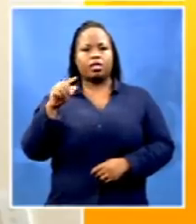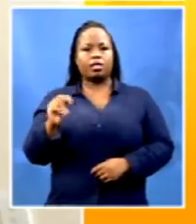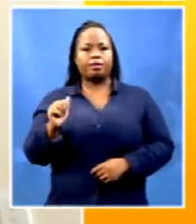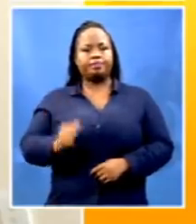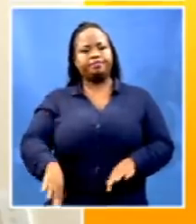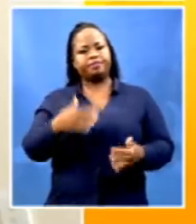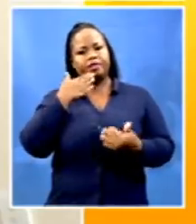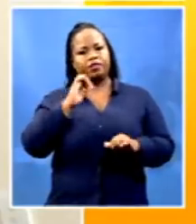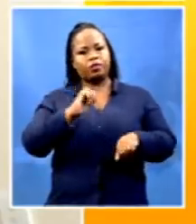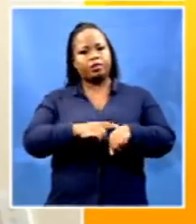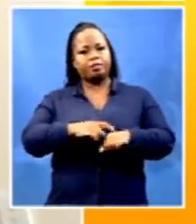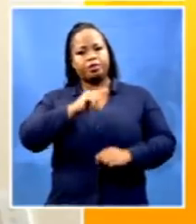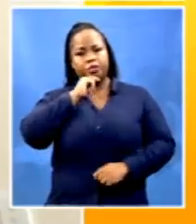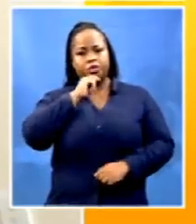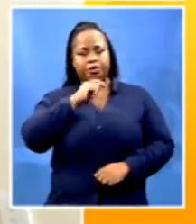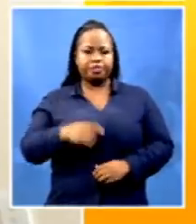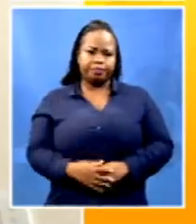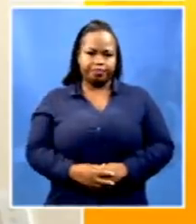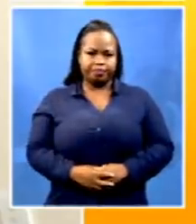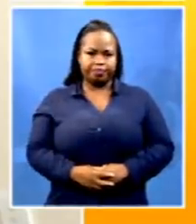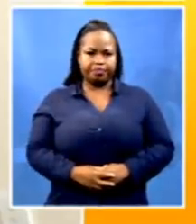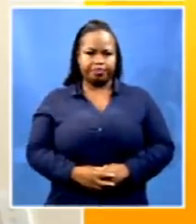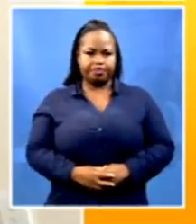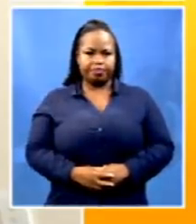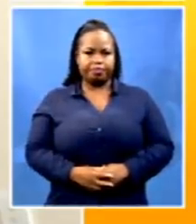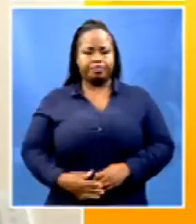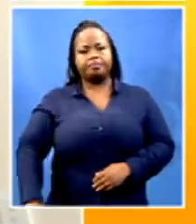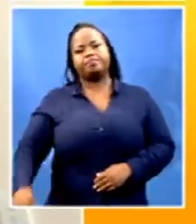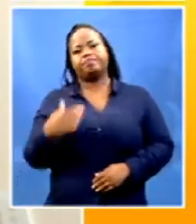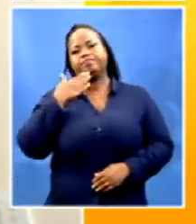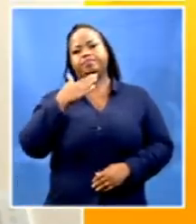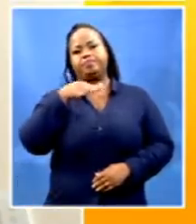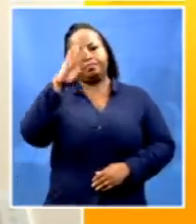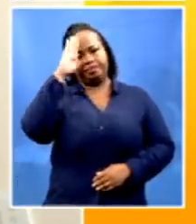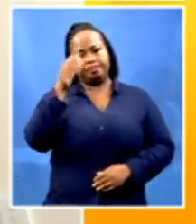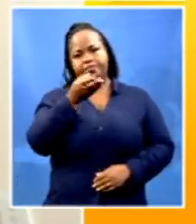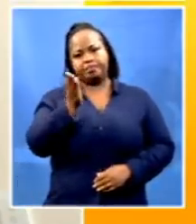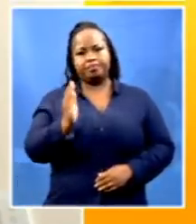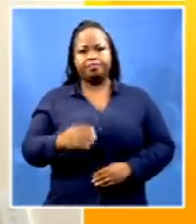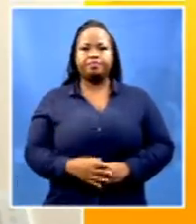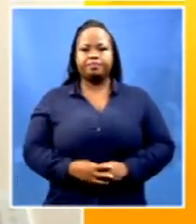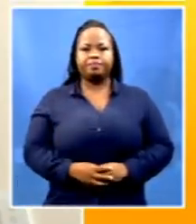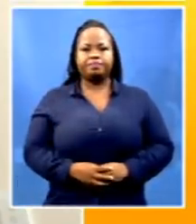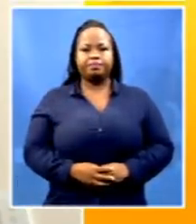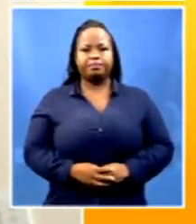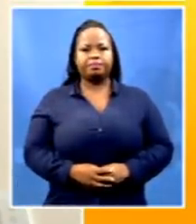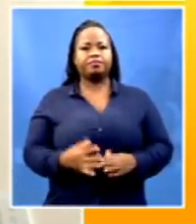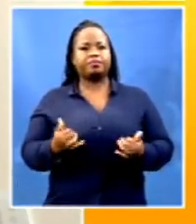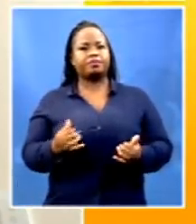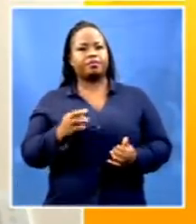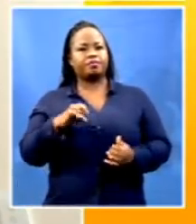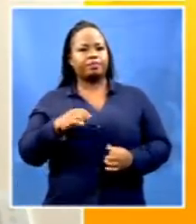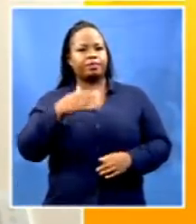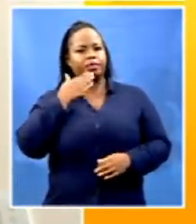Thanks so much for your time this morning, Emisi. Thank you very much. Good morning to you and the viewers. Emisi, can you